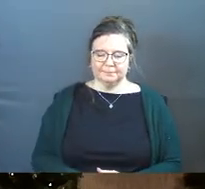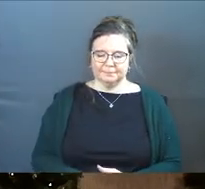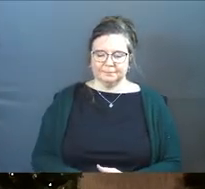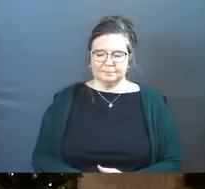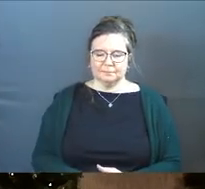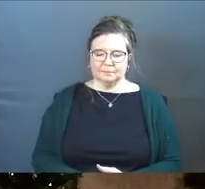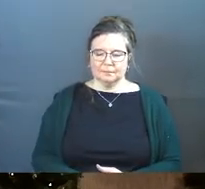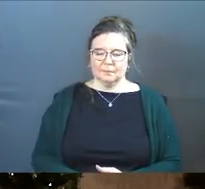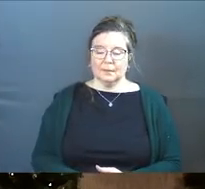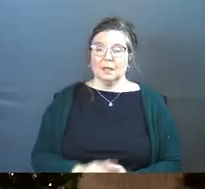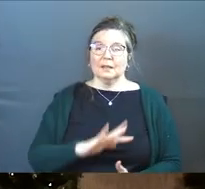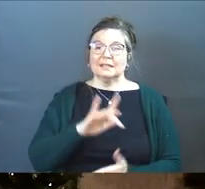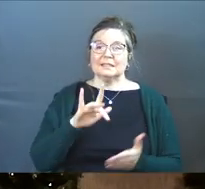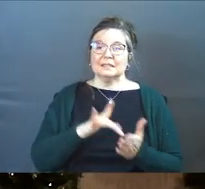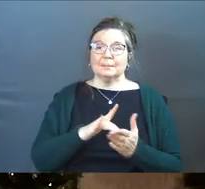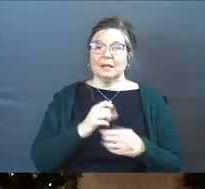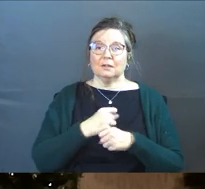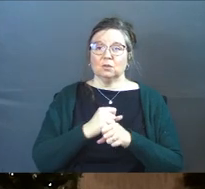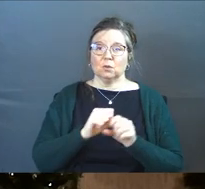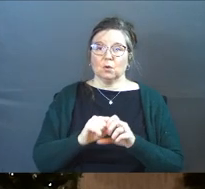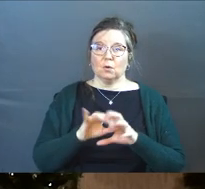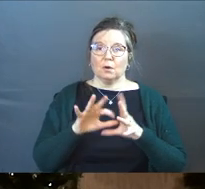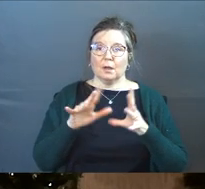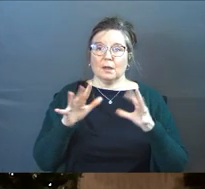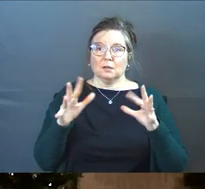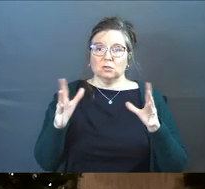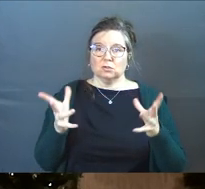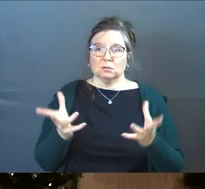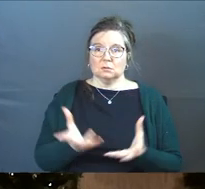This is in the midst of the creation narrative.